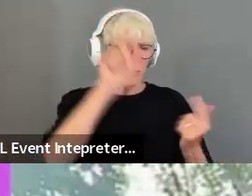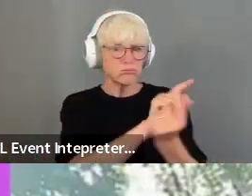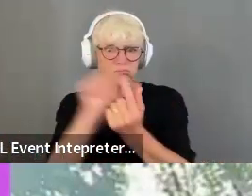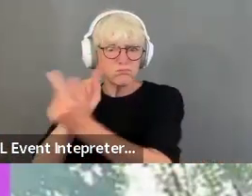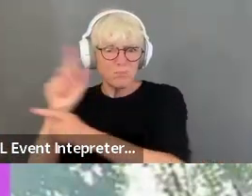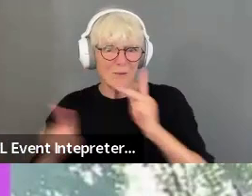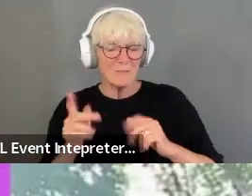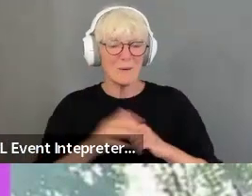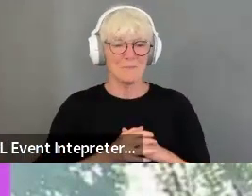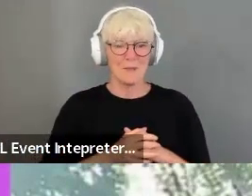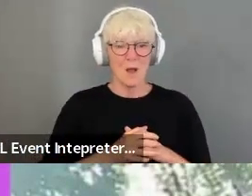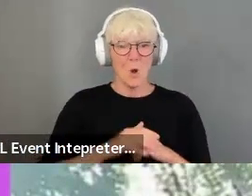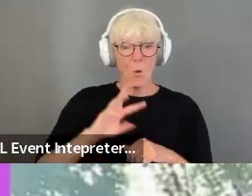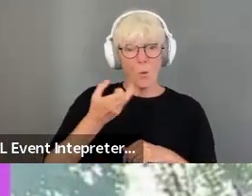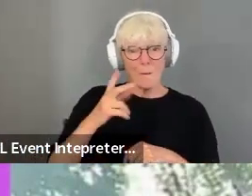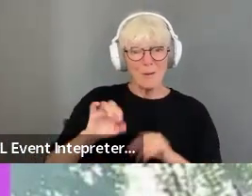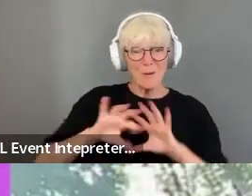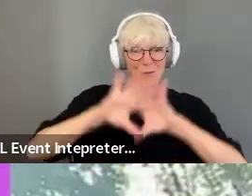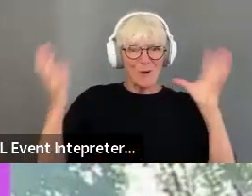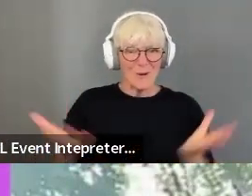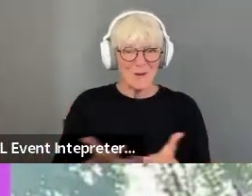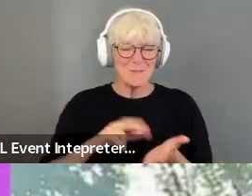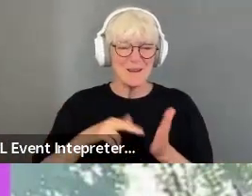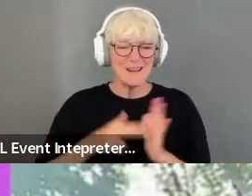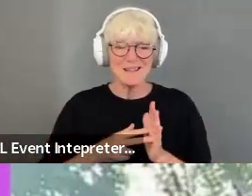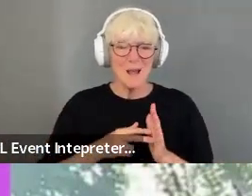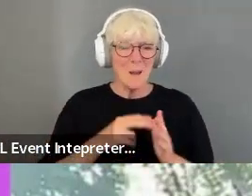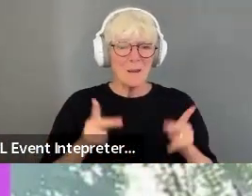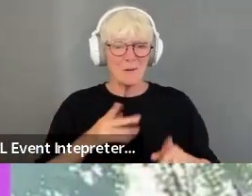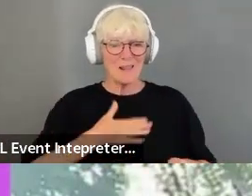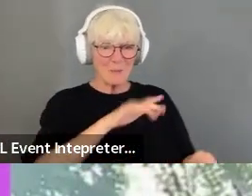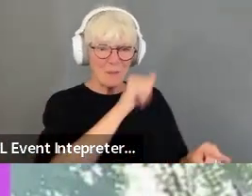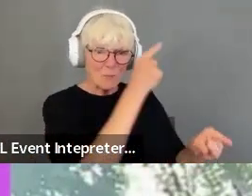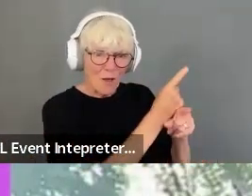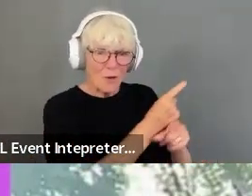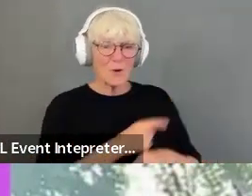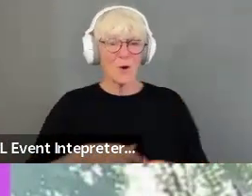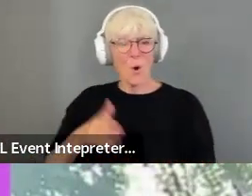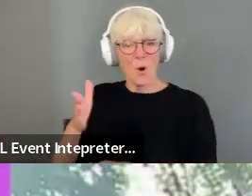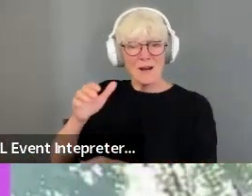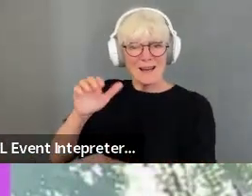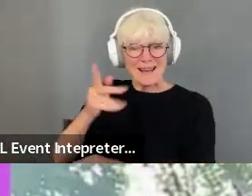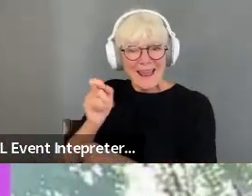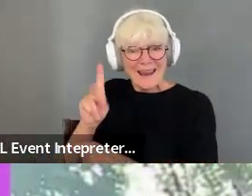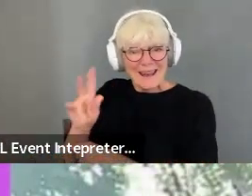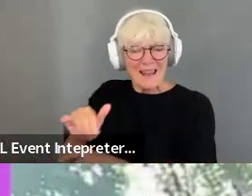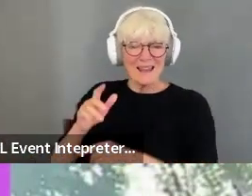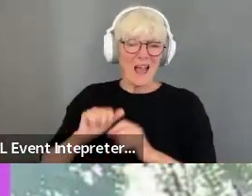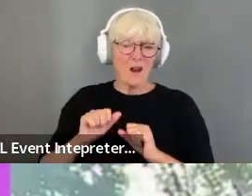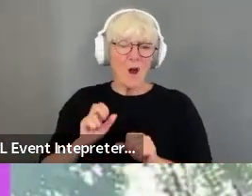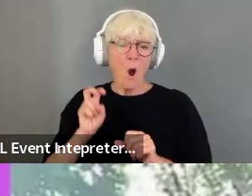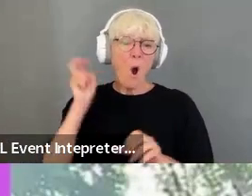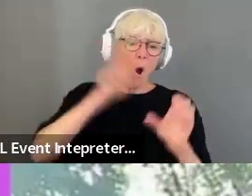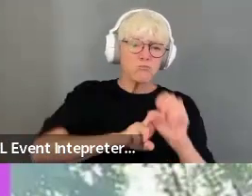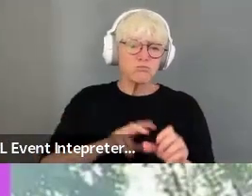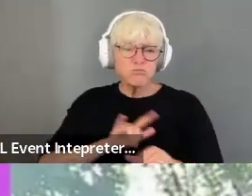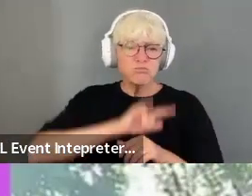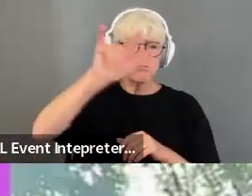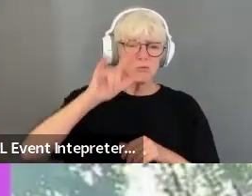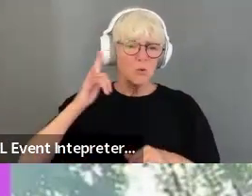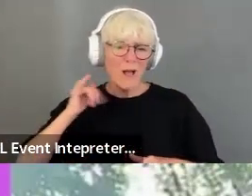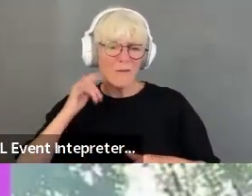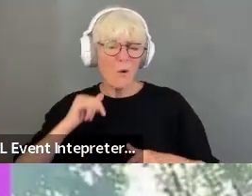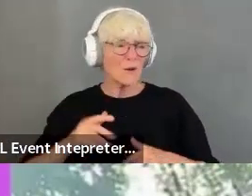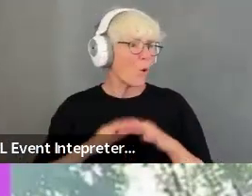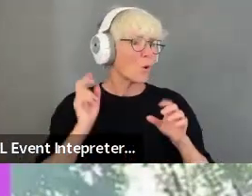with Wimble widely available means a world in which Harrison or people like Katie can spontaneously hop on a plane to California or a subway to a local